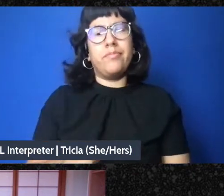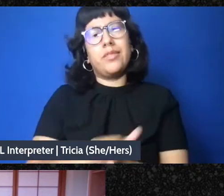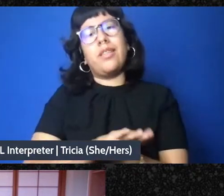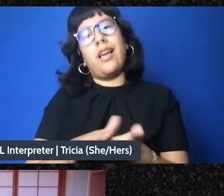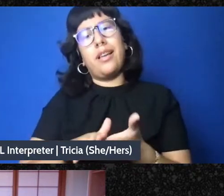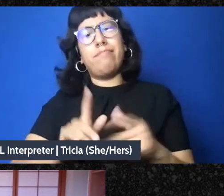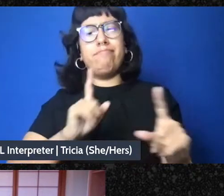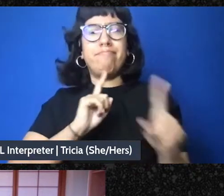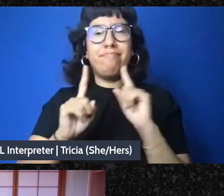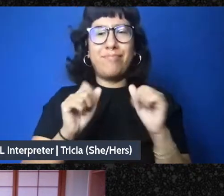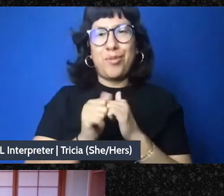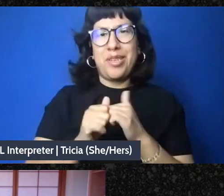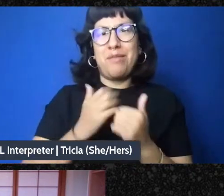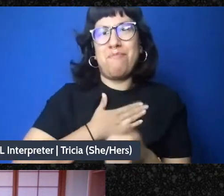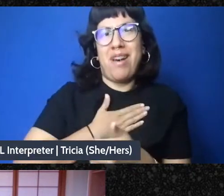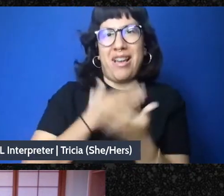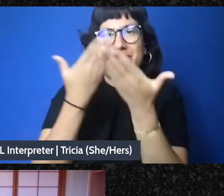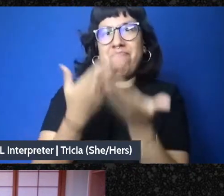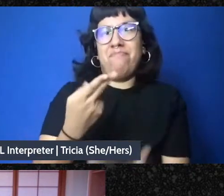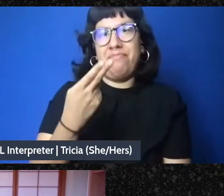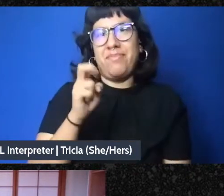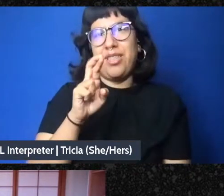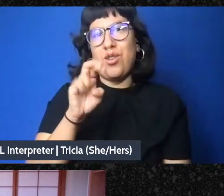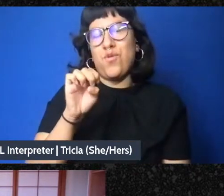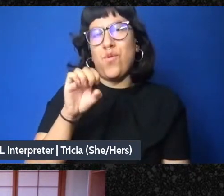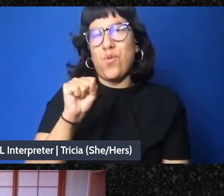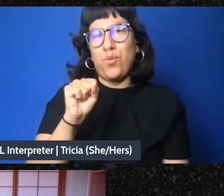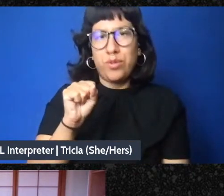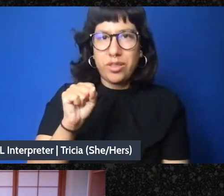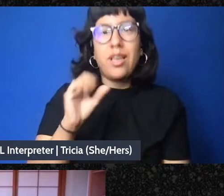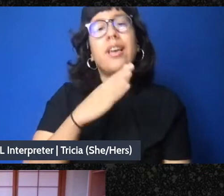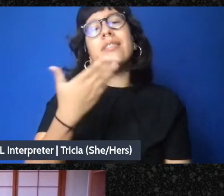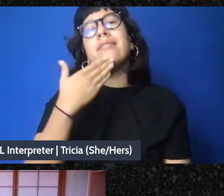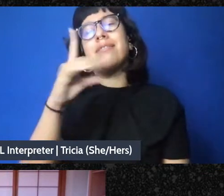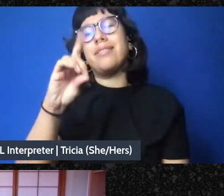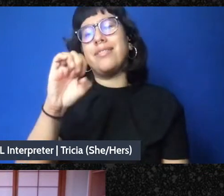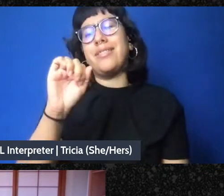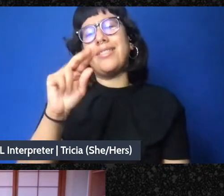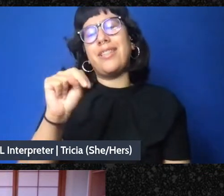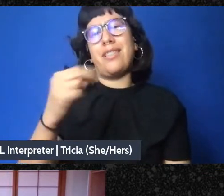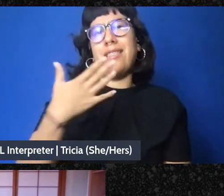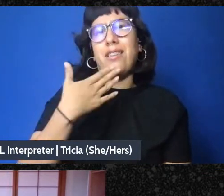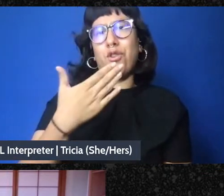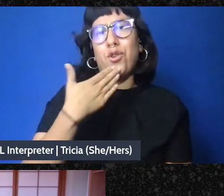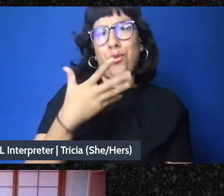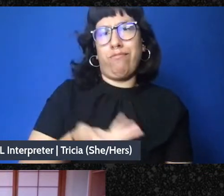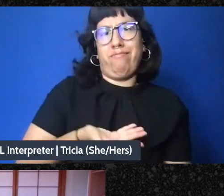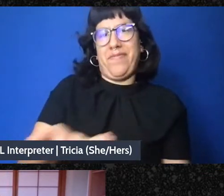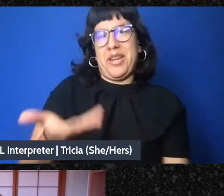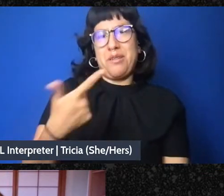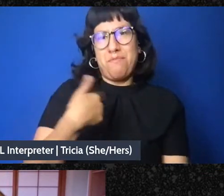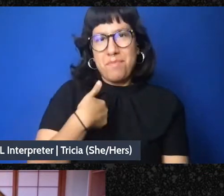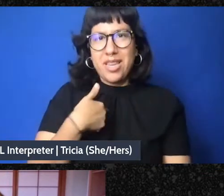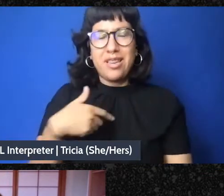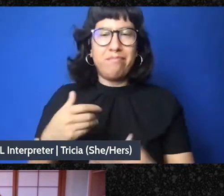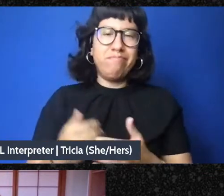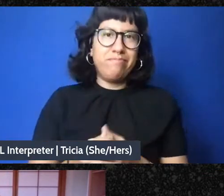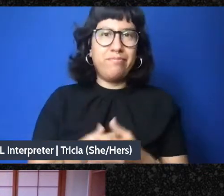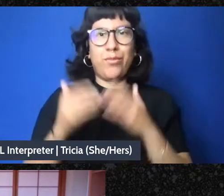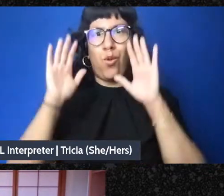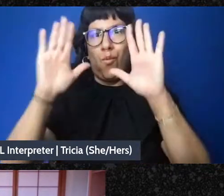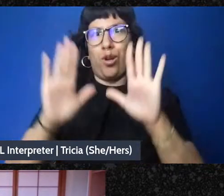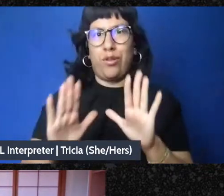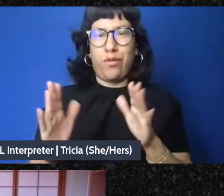with some of my own heroes and Dean, thank you so much for inviting me and for writing such a wonderful